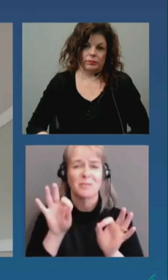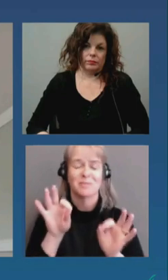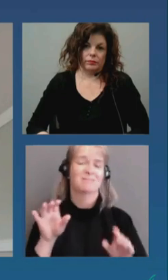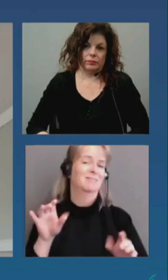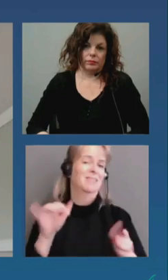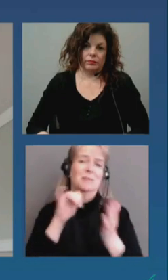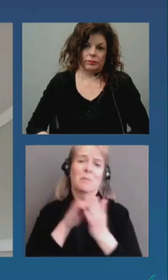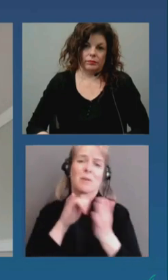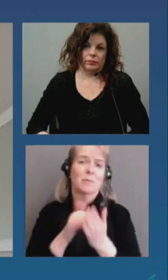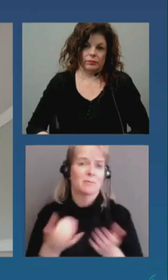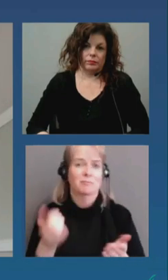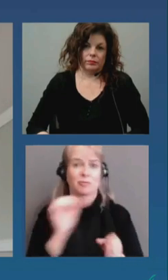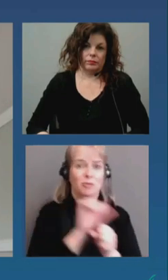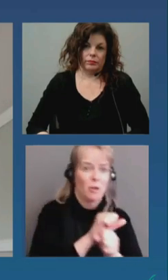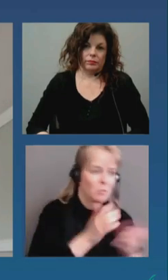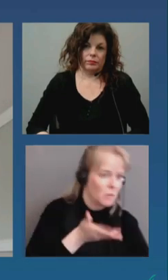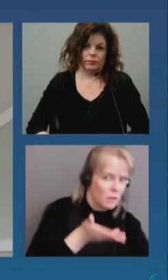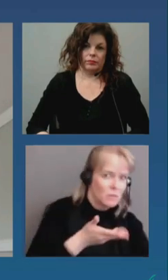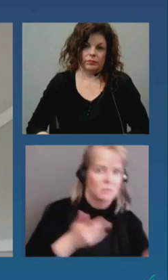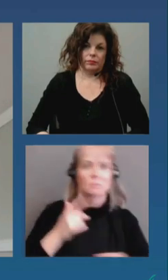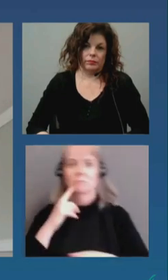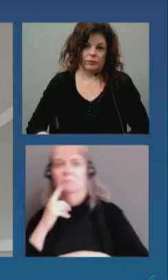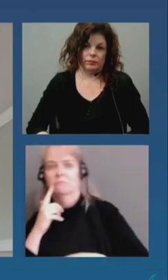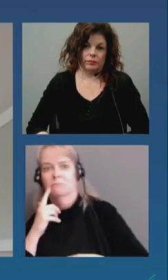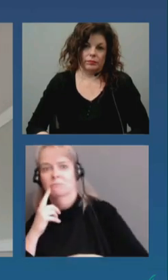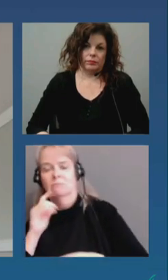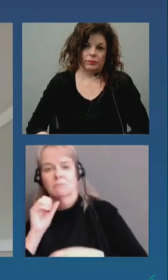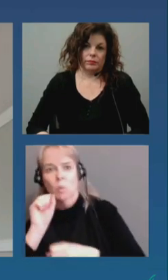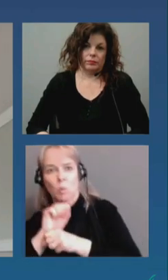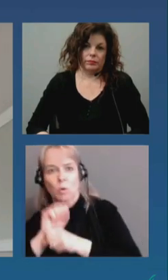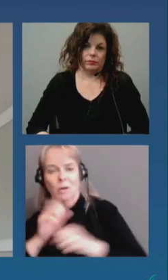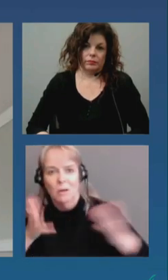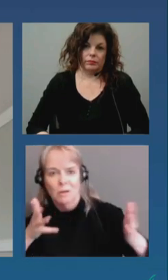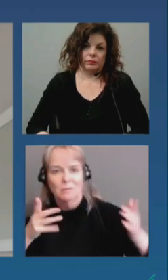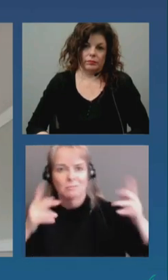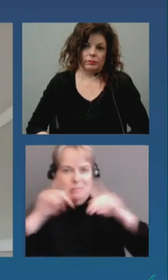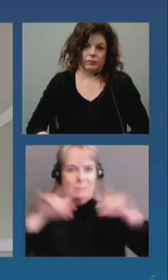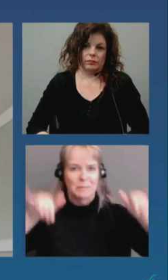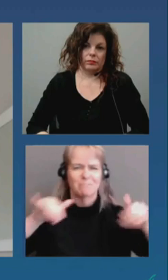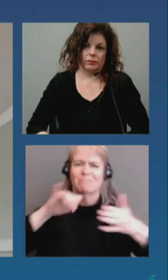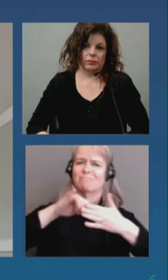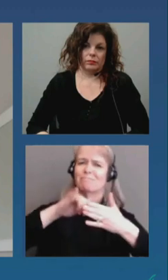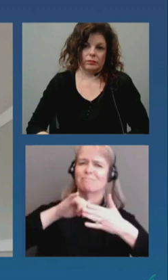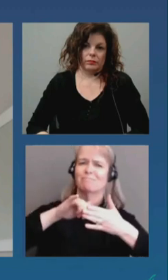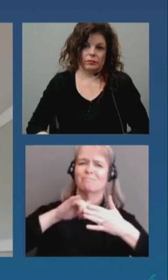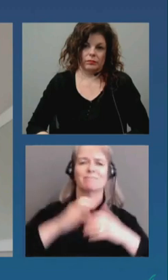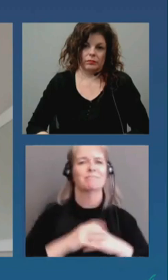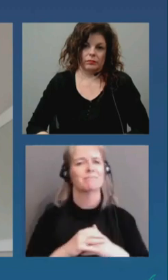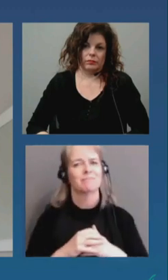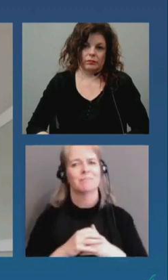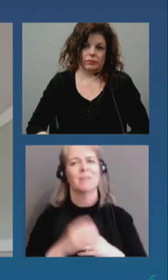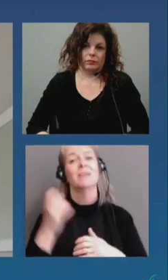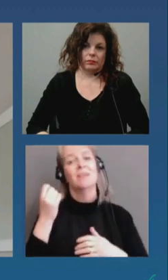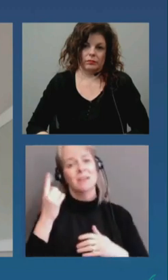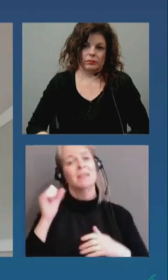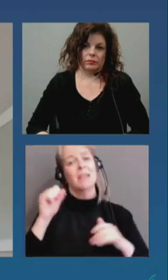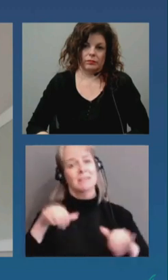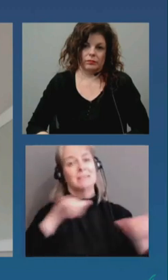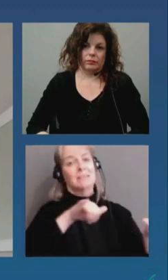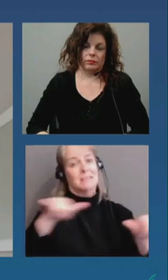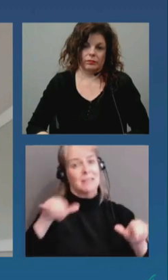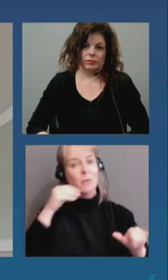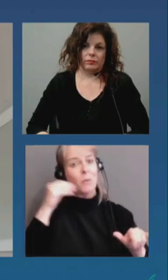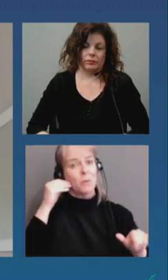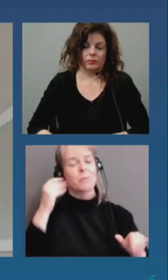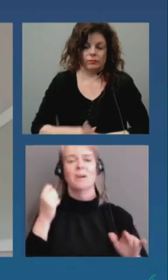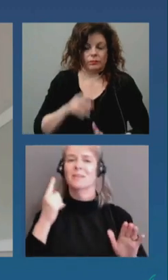We are currently under a stay at home order except for essential reasons. But not everyone is safe at home. So I